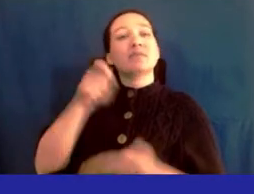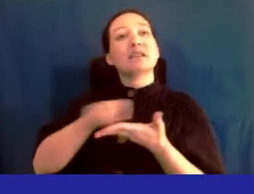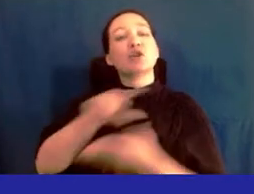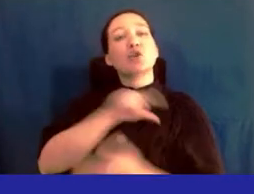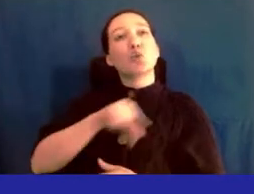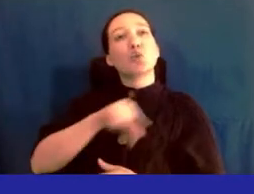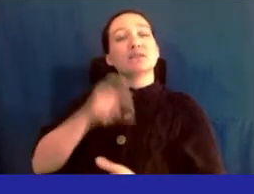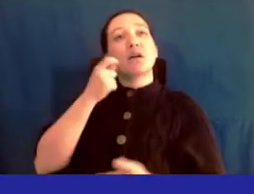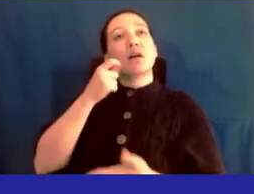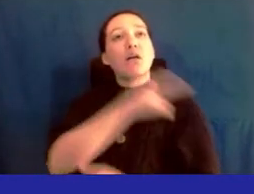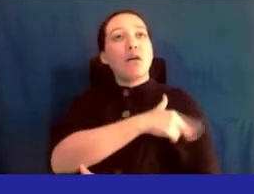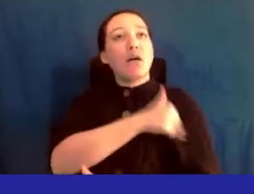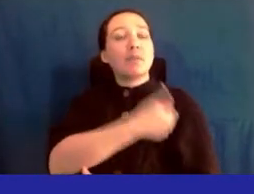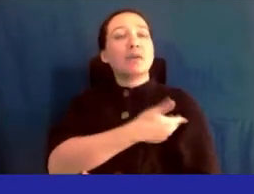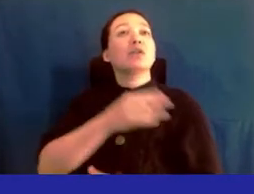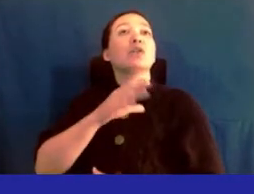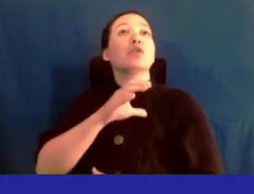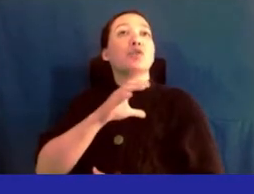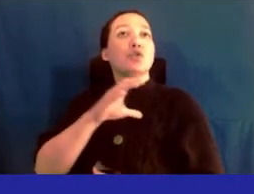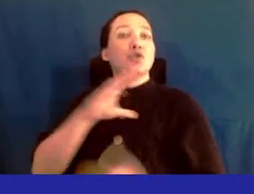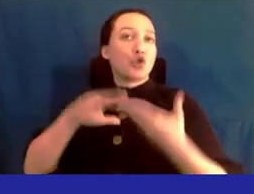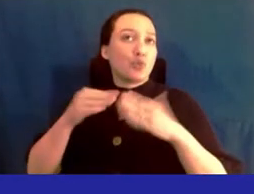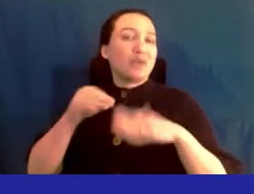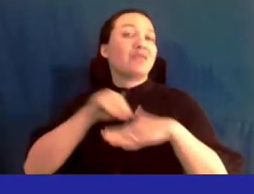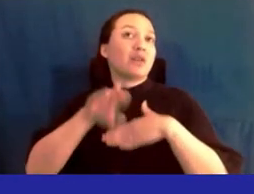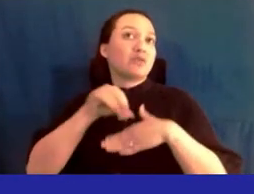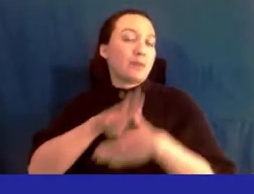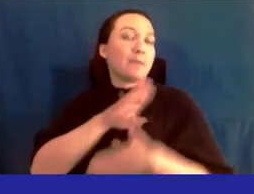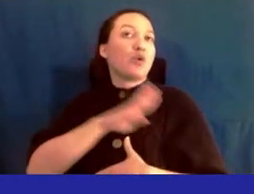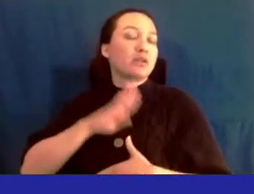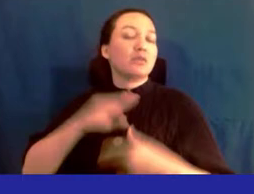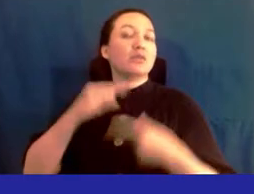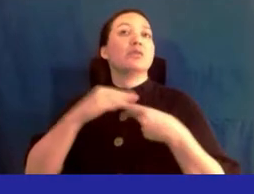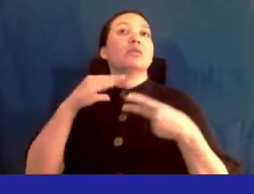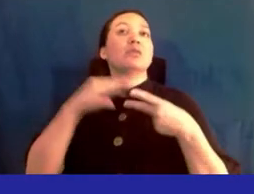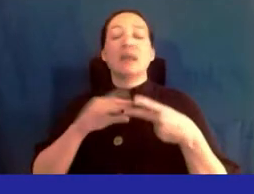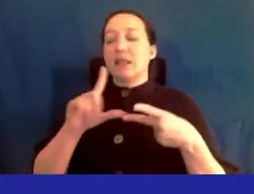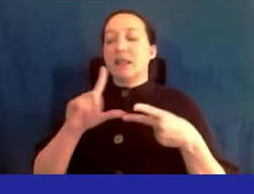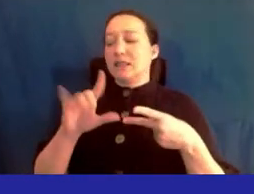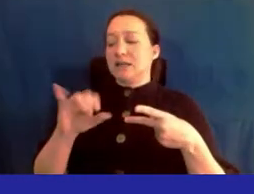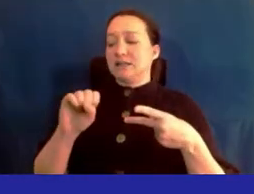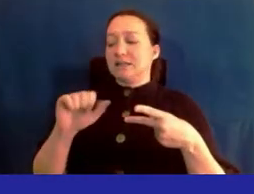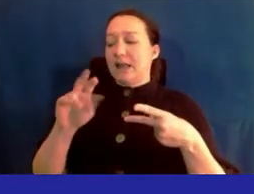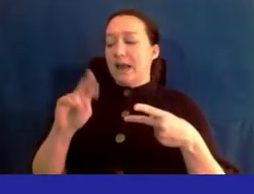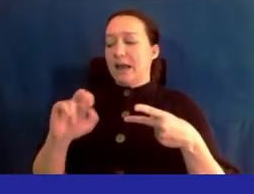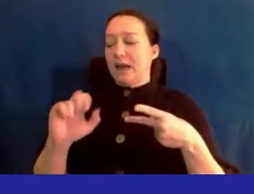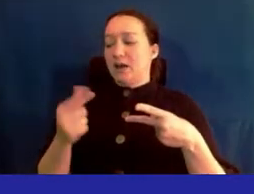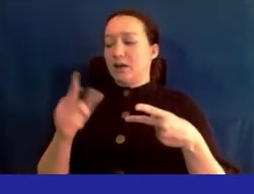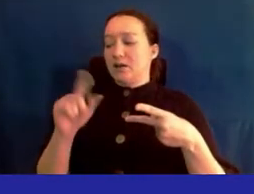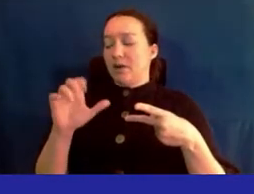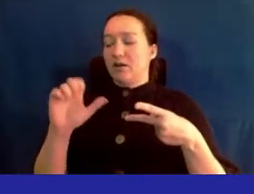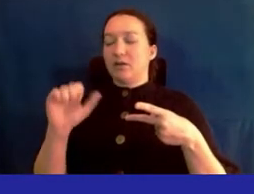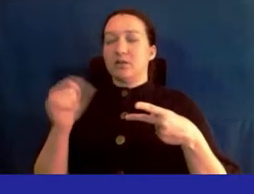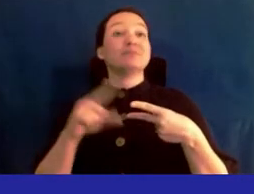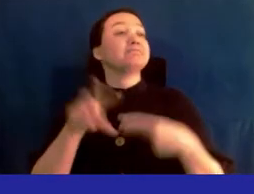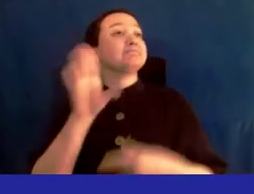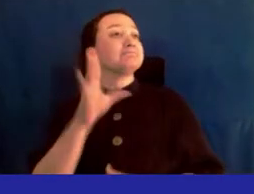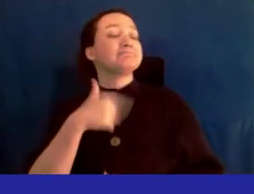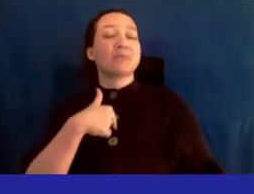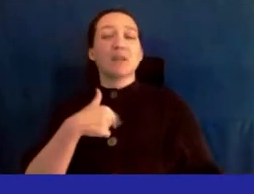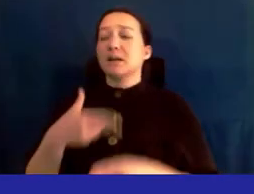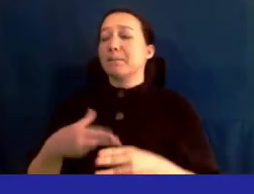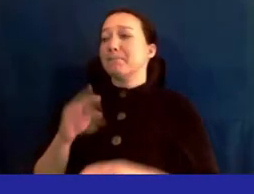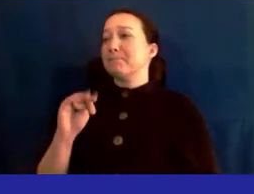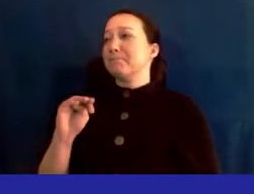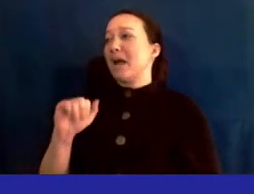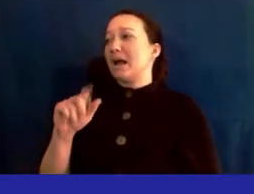queen's hospital community advisory board and after that will be we sang tamang hi i'm maxine brandon and